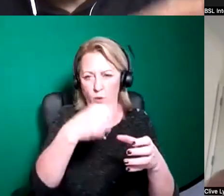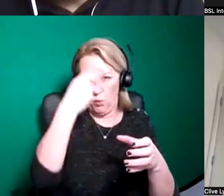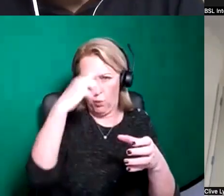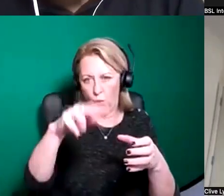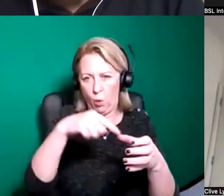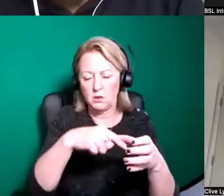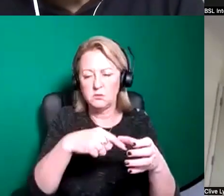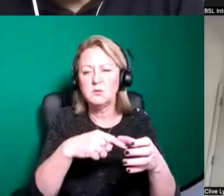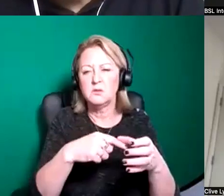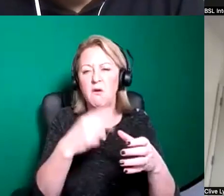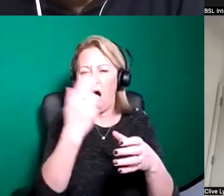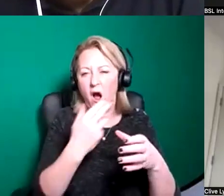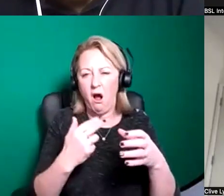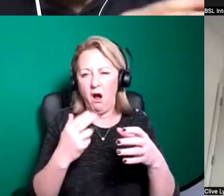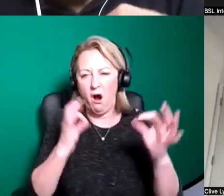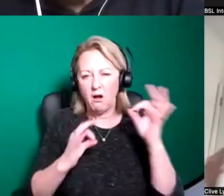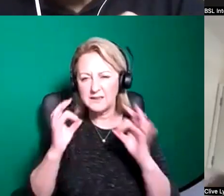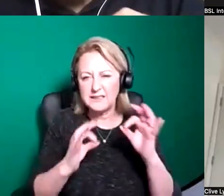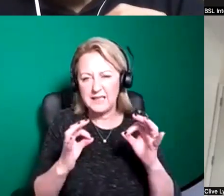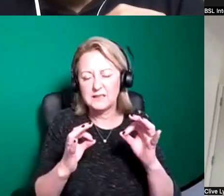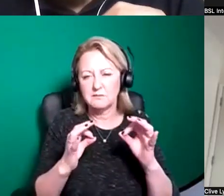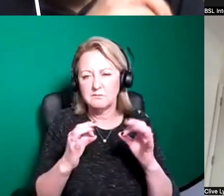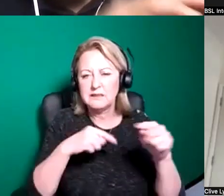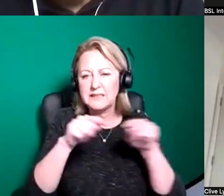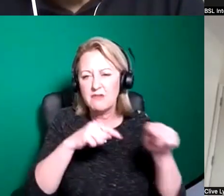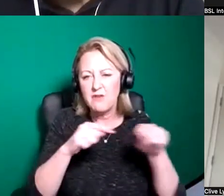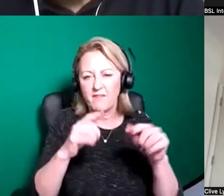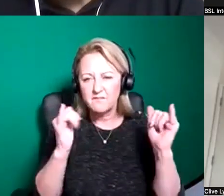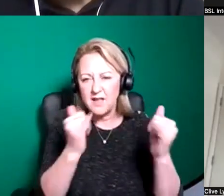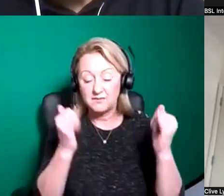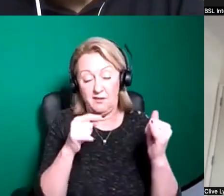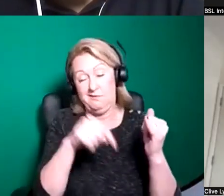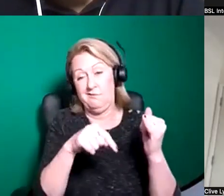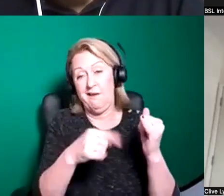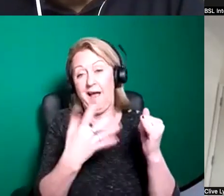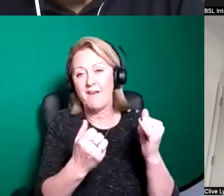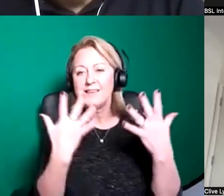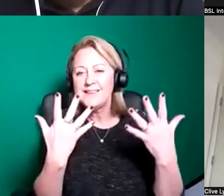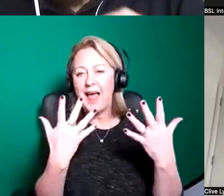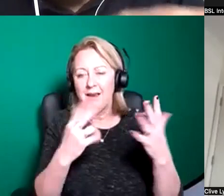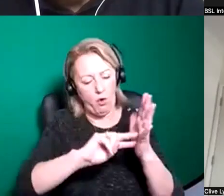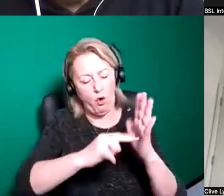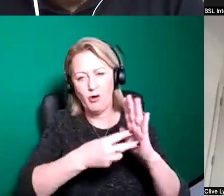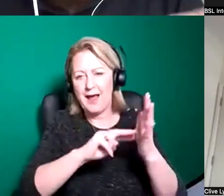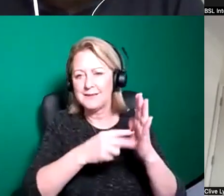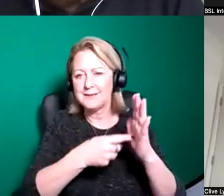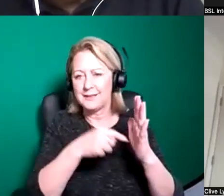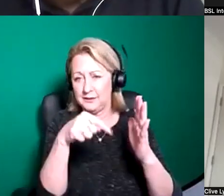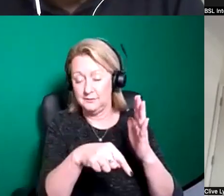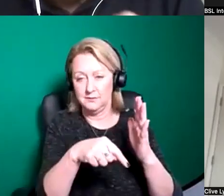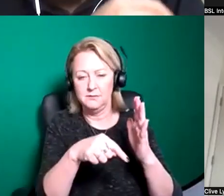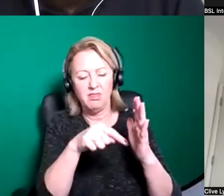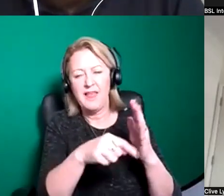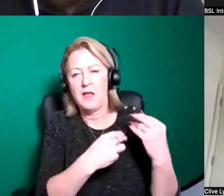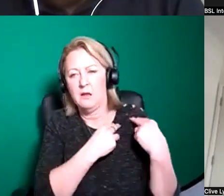artistic directorate festivals and that is a group of 10 organizations who are the ones who are responsible